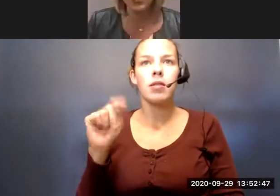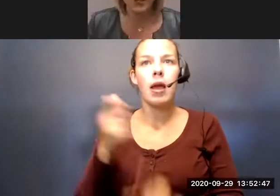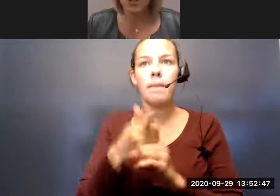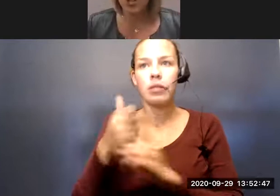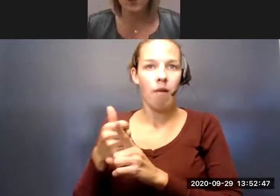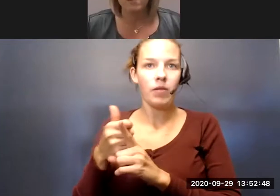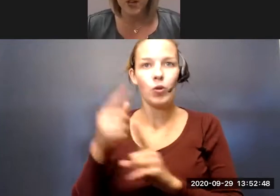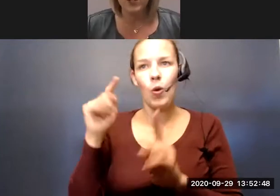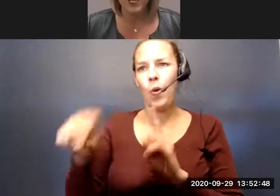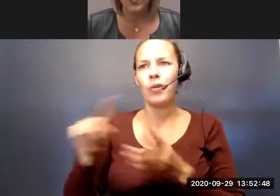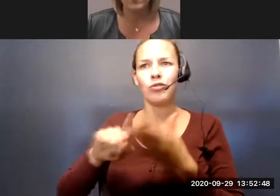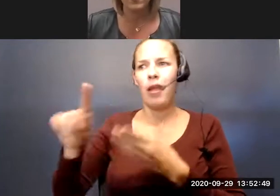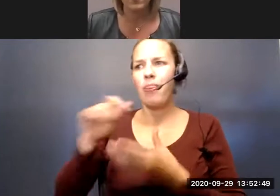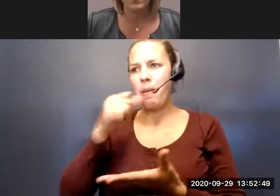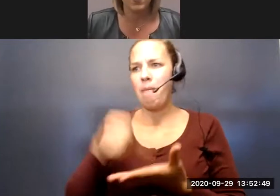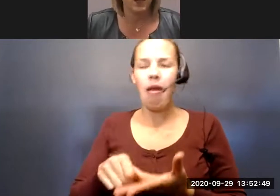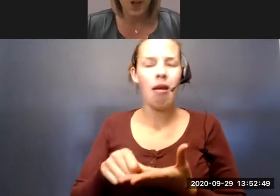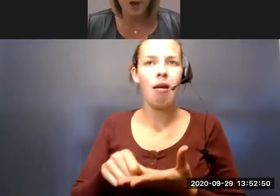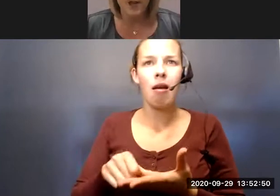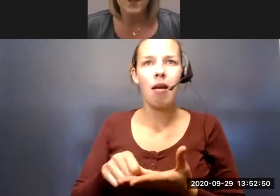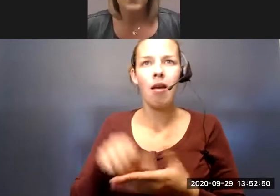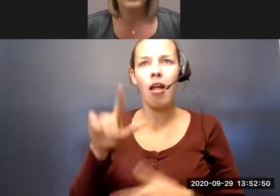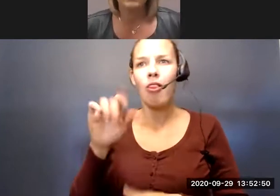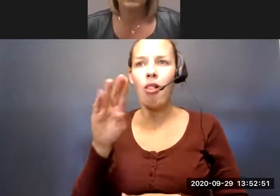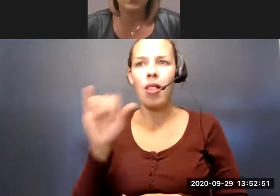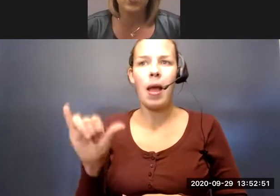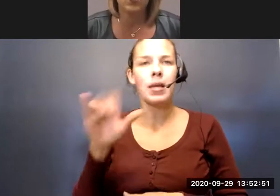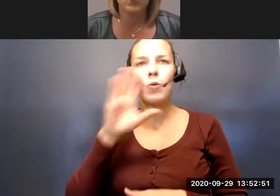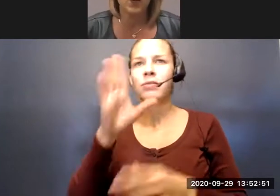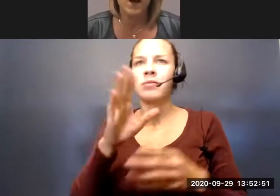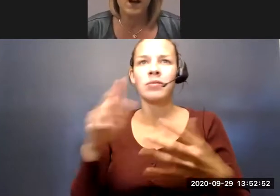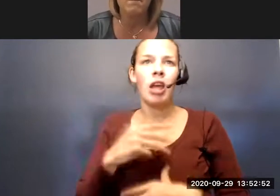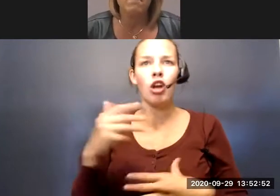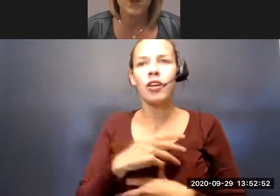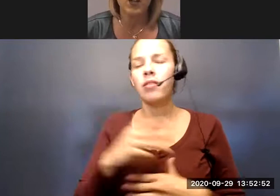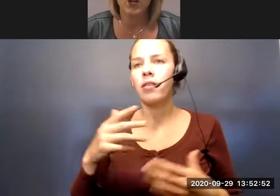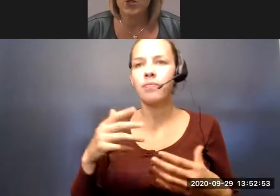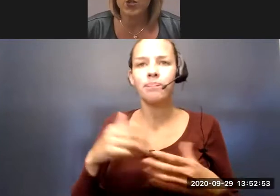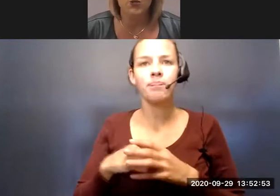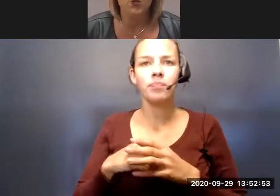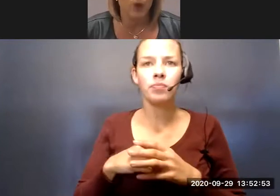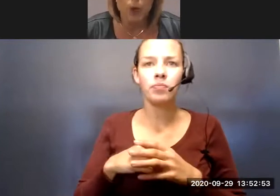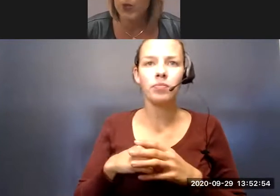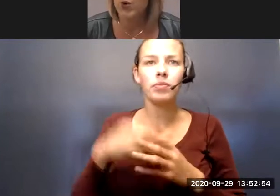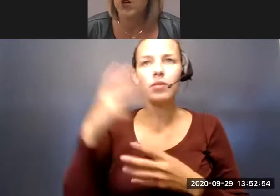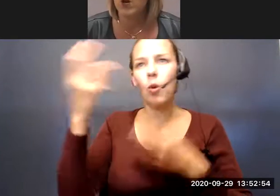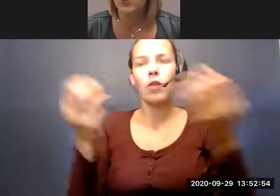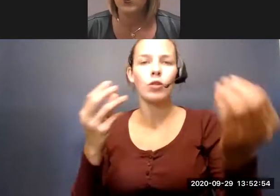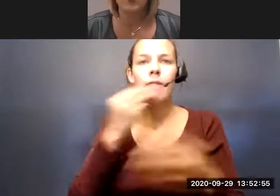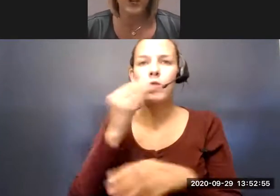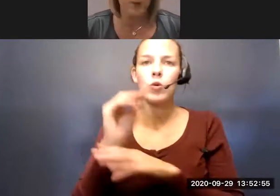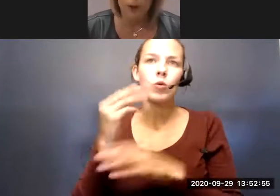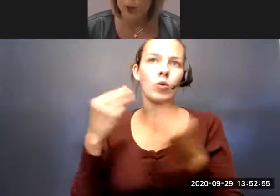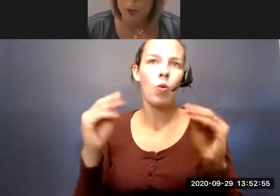just to go down and check their mail down at the in the lobby, let alone to go to the grocery store or